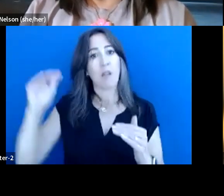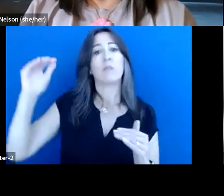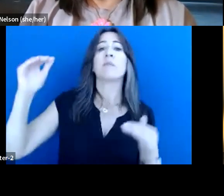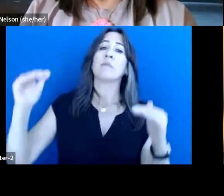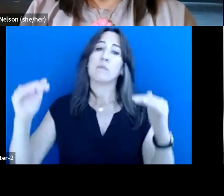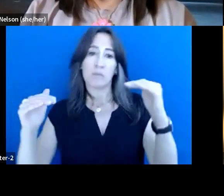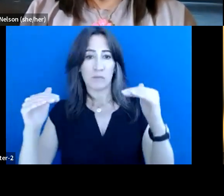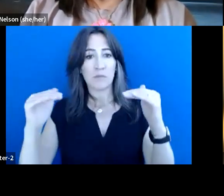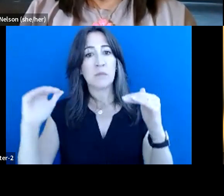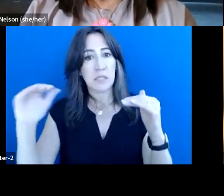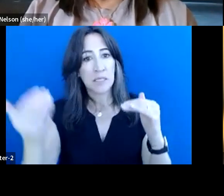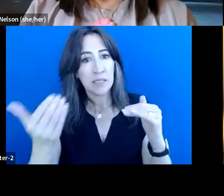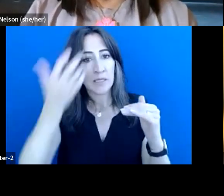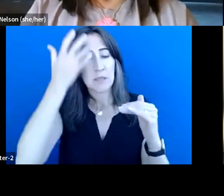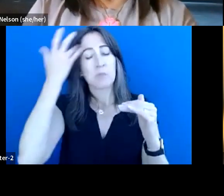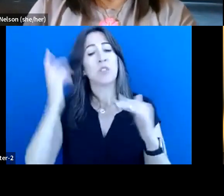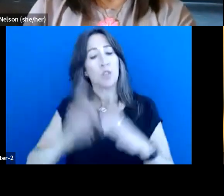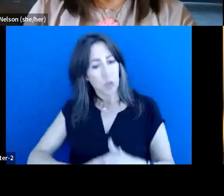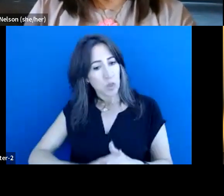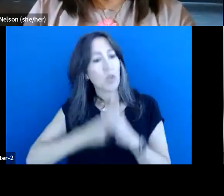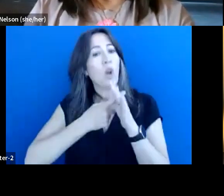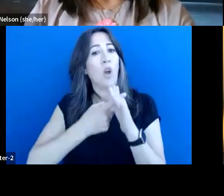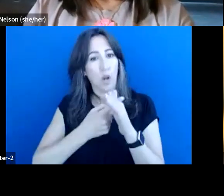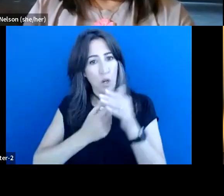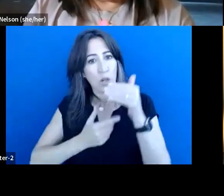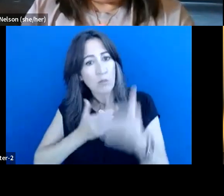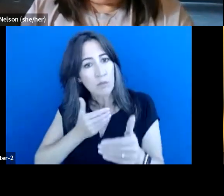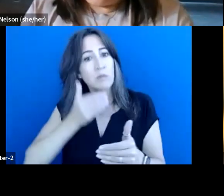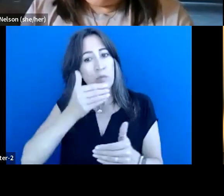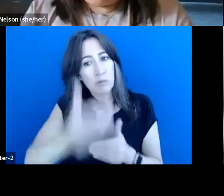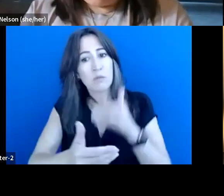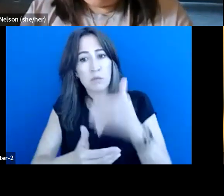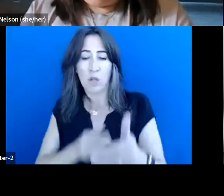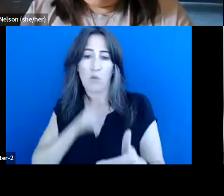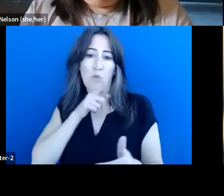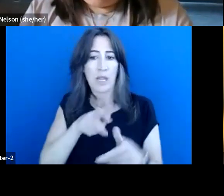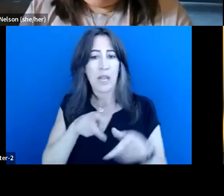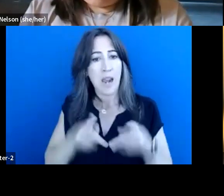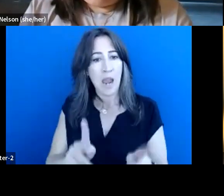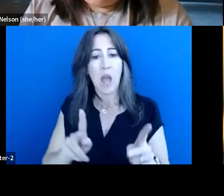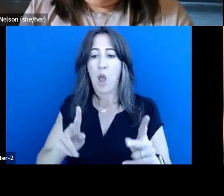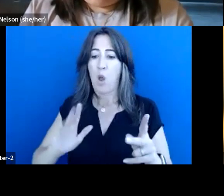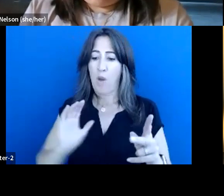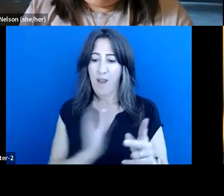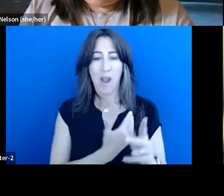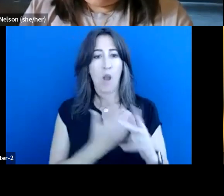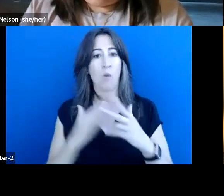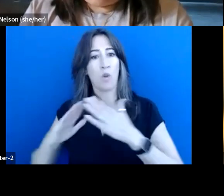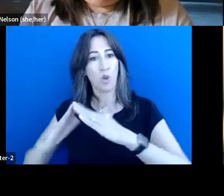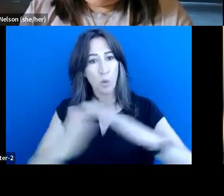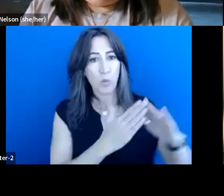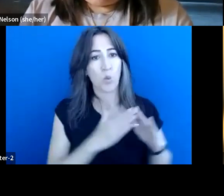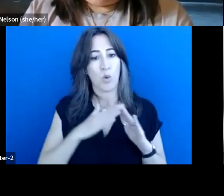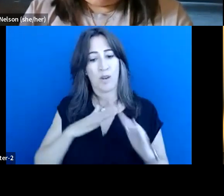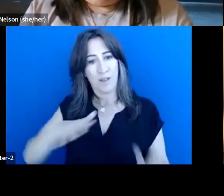this new process is just getting off the ground. It is really will allow communities, uh, within the region